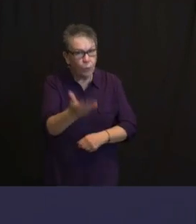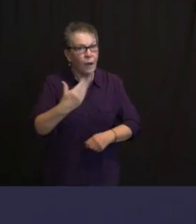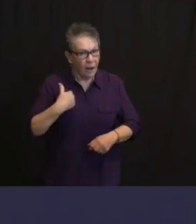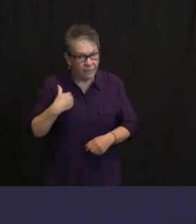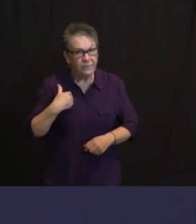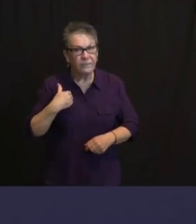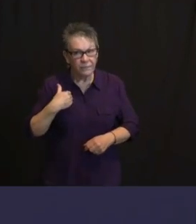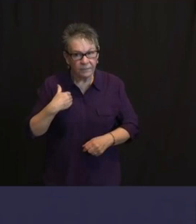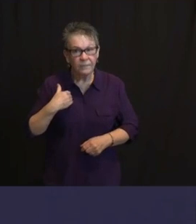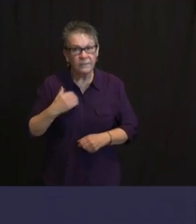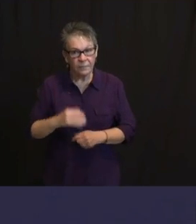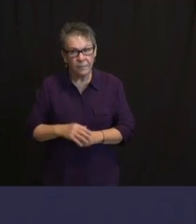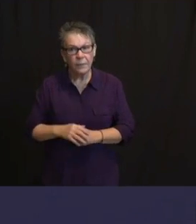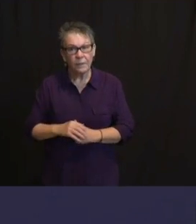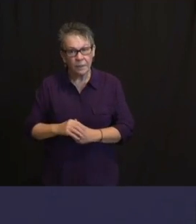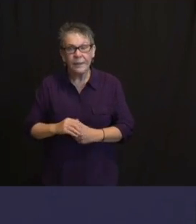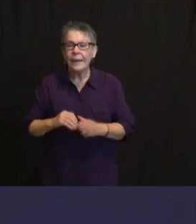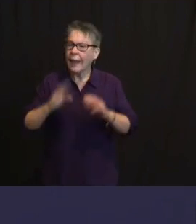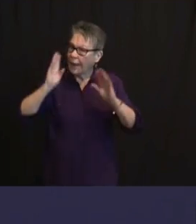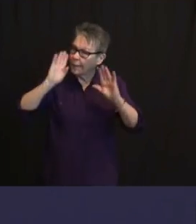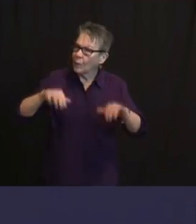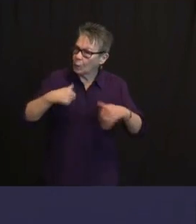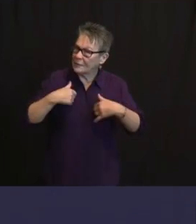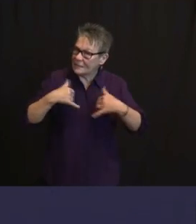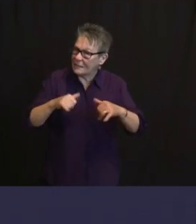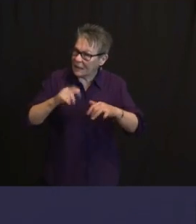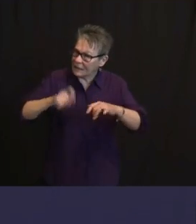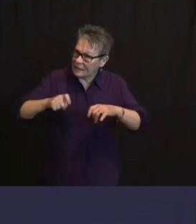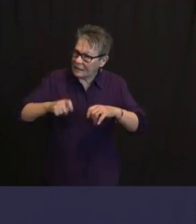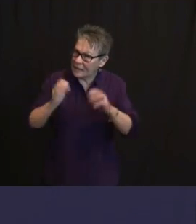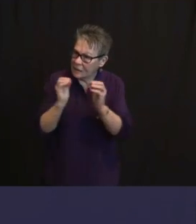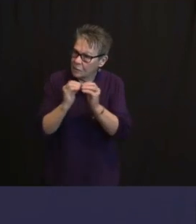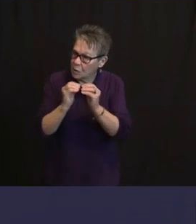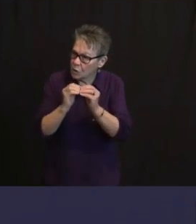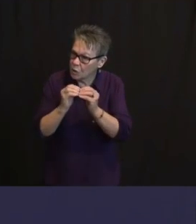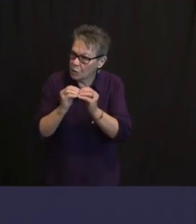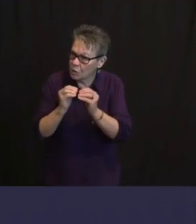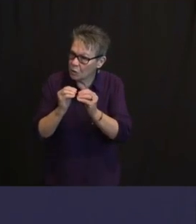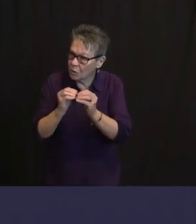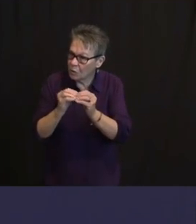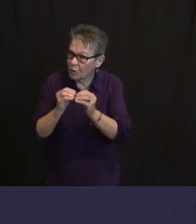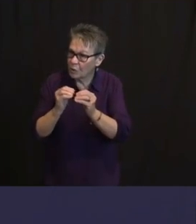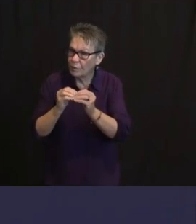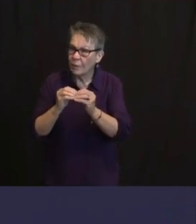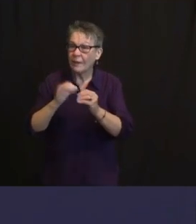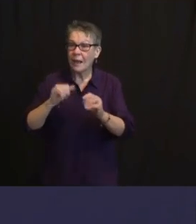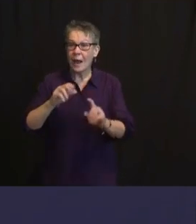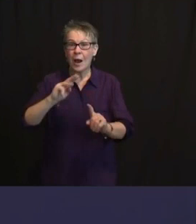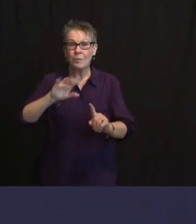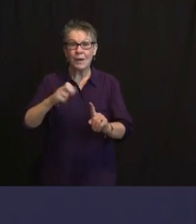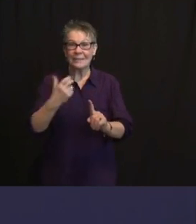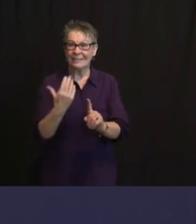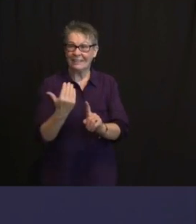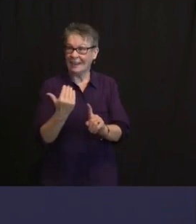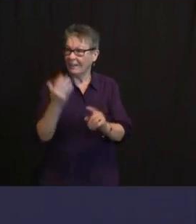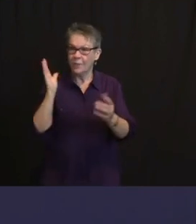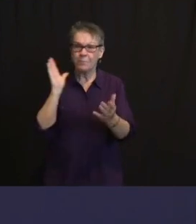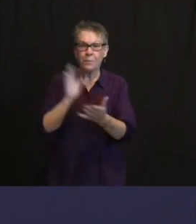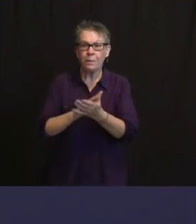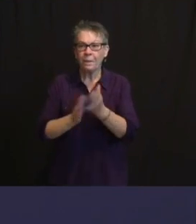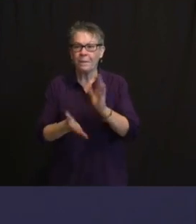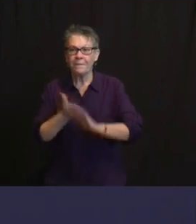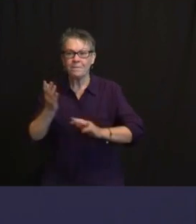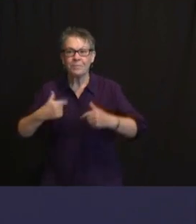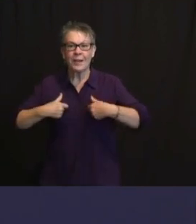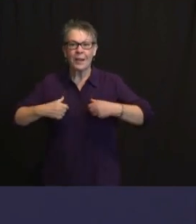8 O'CLOCK IN THE MORNING ON MARCH 15TH OR IF YOU'RE IN A DIFFERENT GROUP FROM THE 29TH THAT ALL OF A SUDDEN, MAGICALLY, IT'S BETTER. BUT THOSE ARE THE DATES YOU CAN GO ON AND